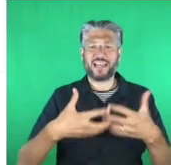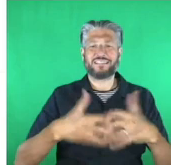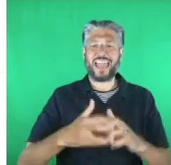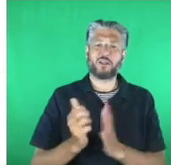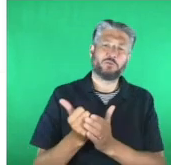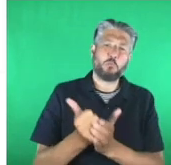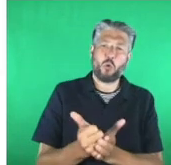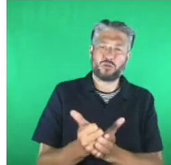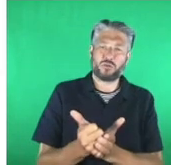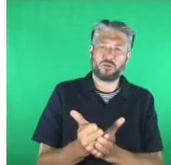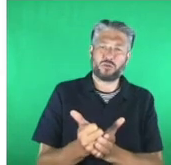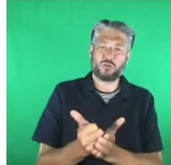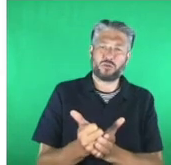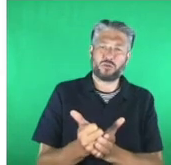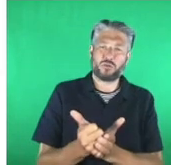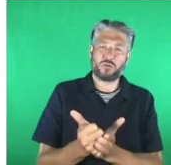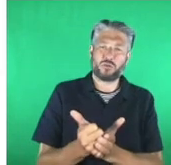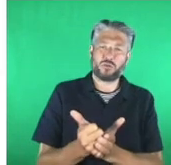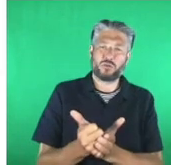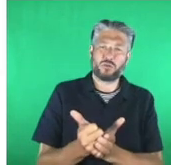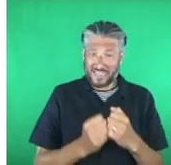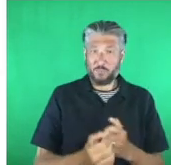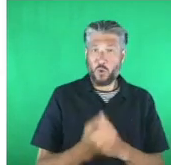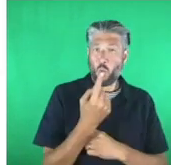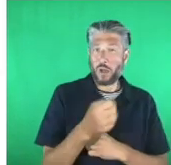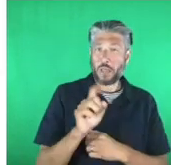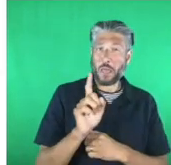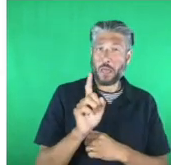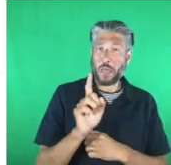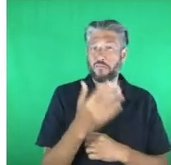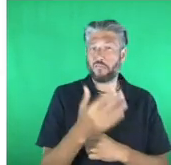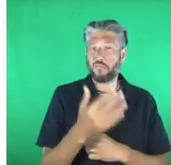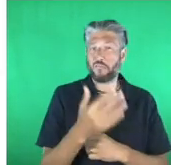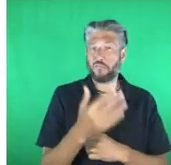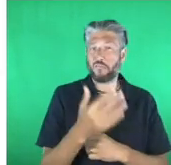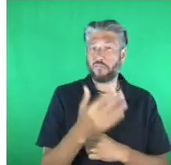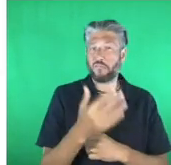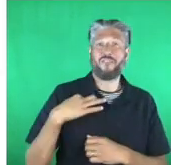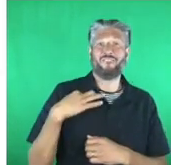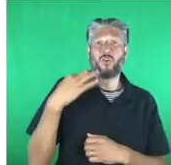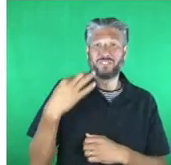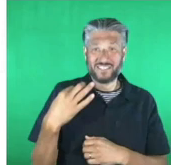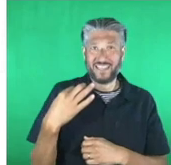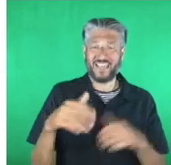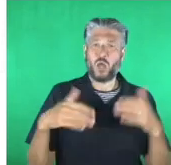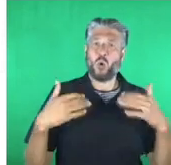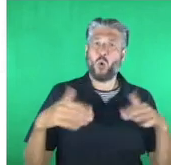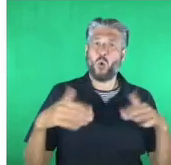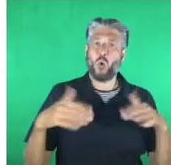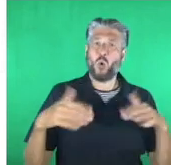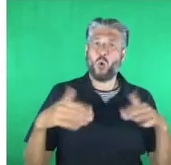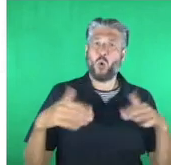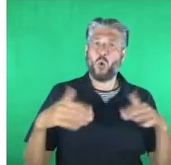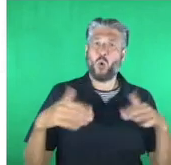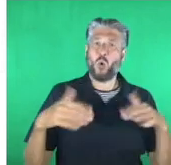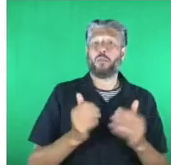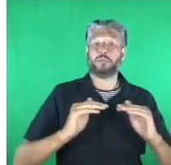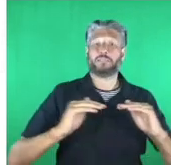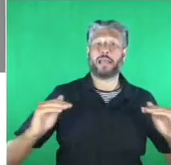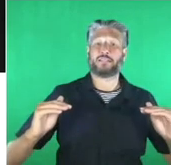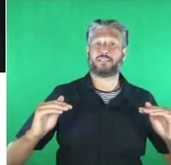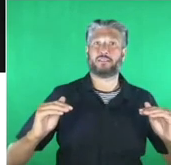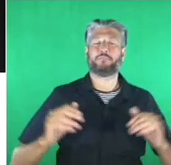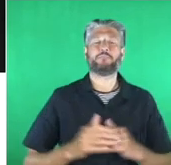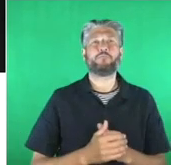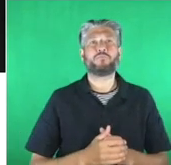,500 volunteers acting as a digital help desk for charities and non-profits. And finally